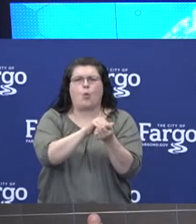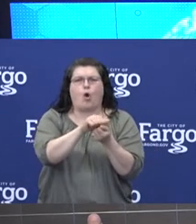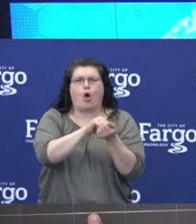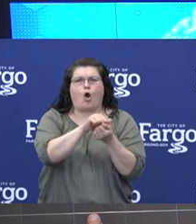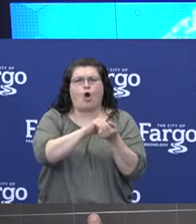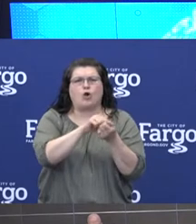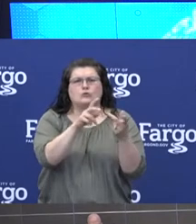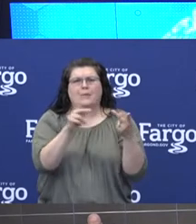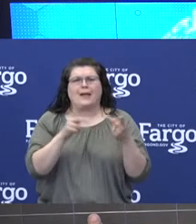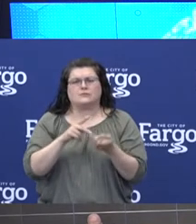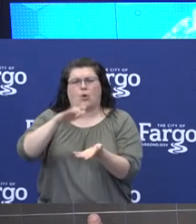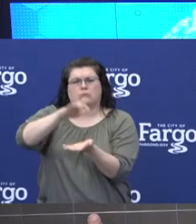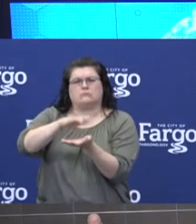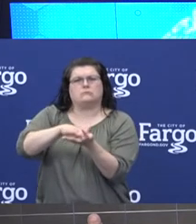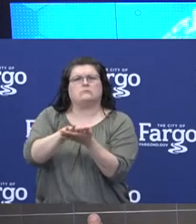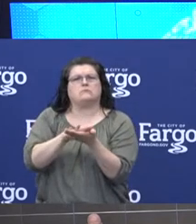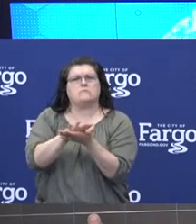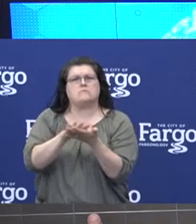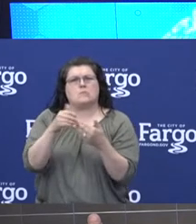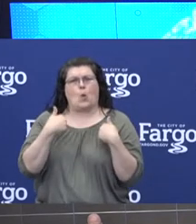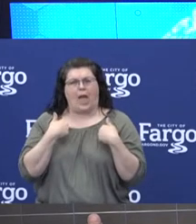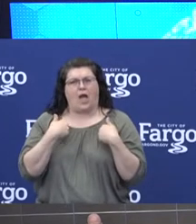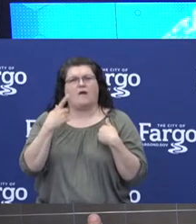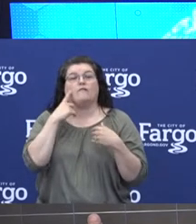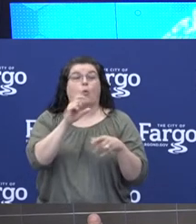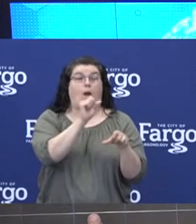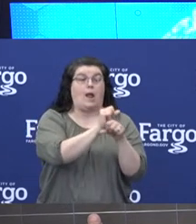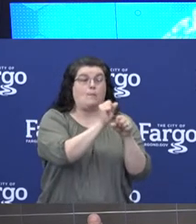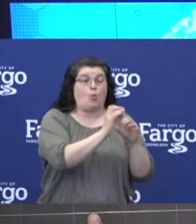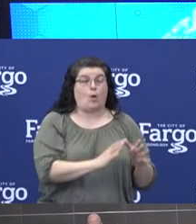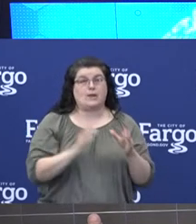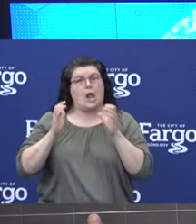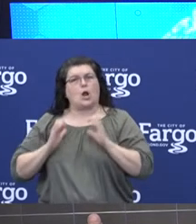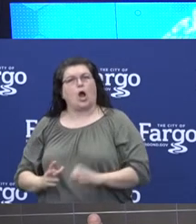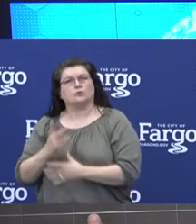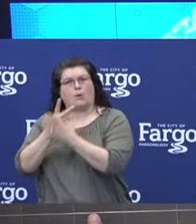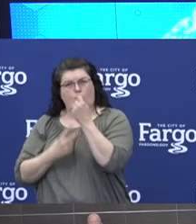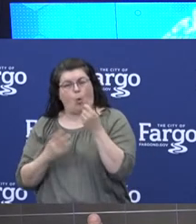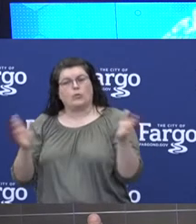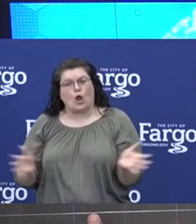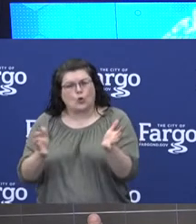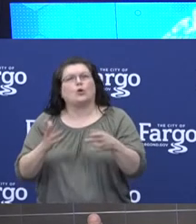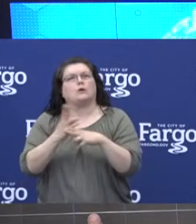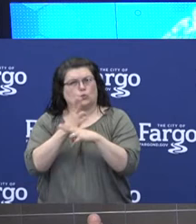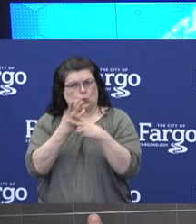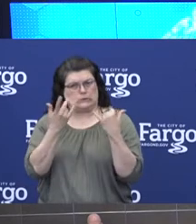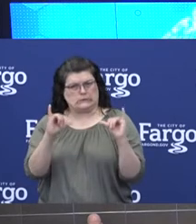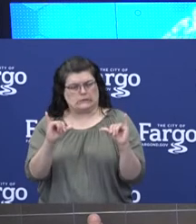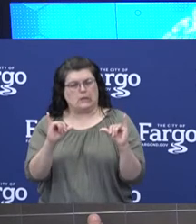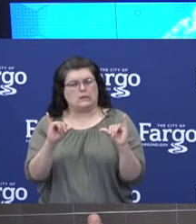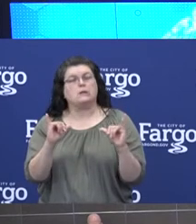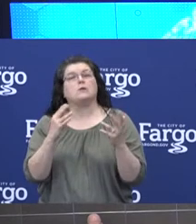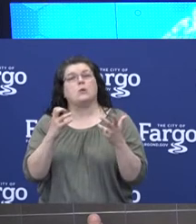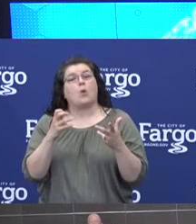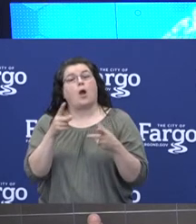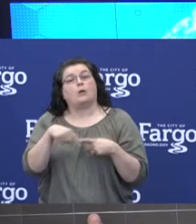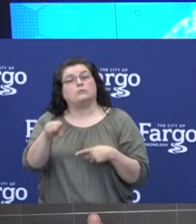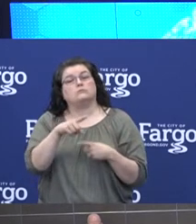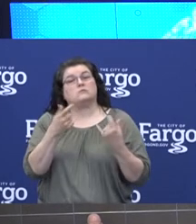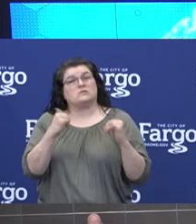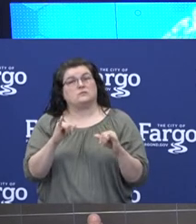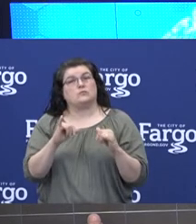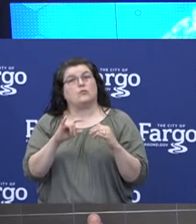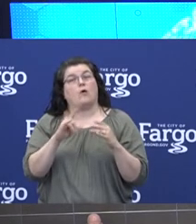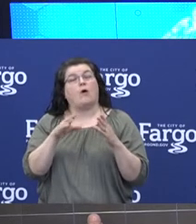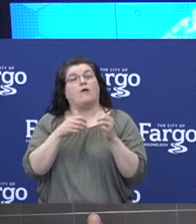available to both employees and customers, encouraging the use of those. We recommend them to continue following NDE smart